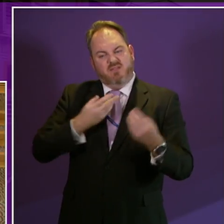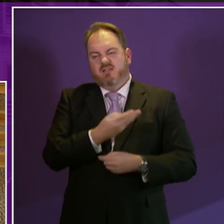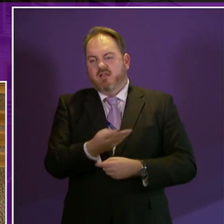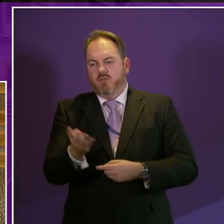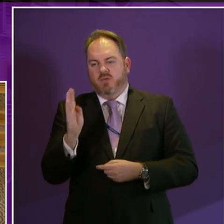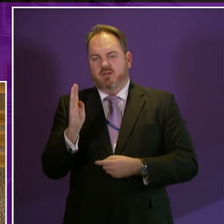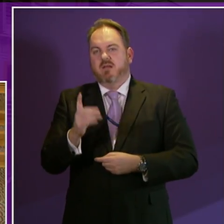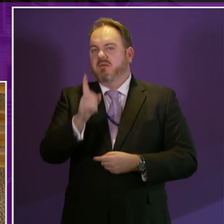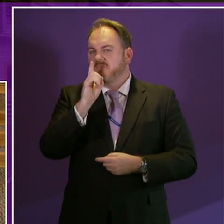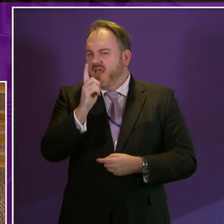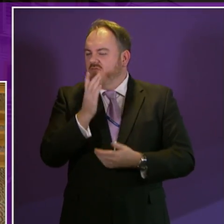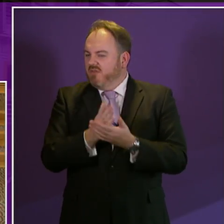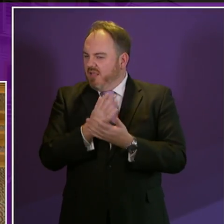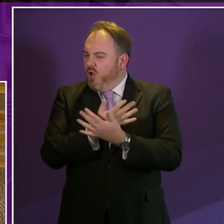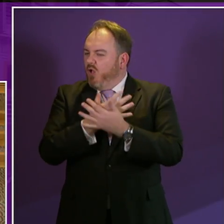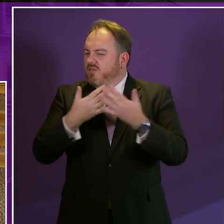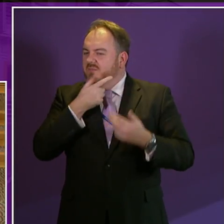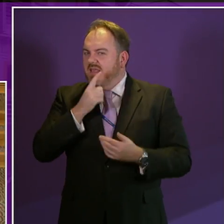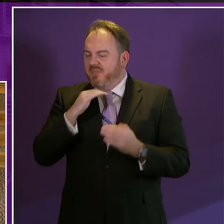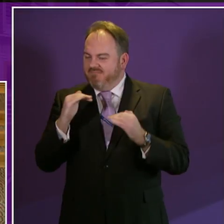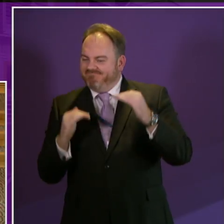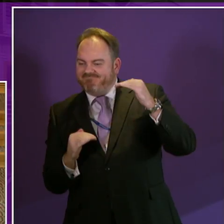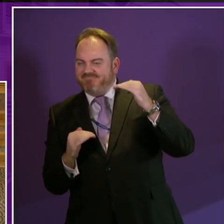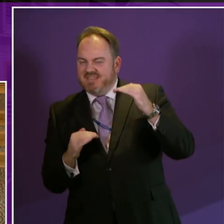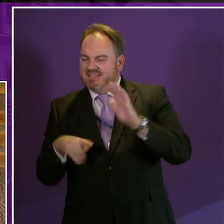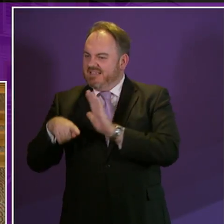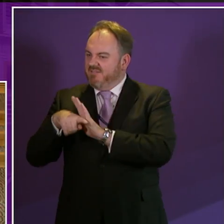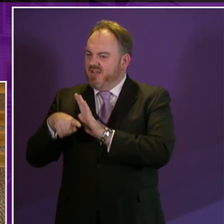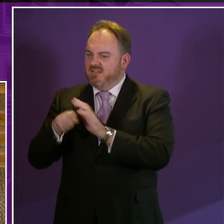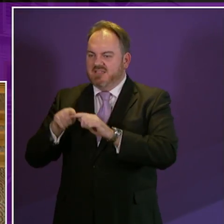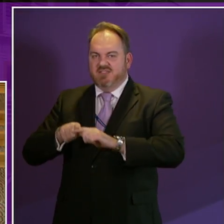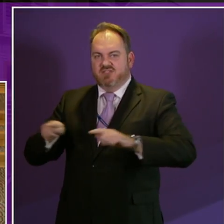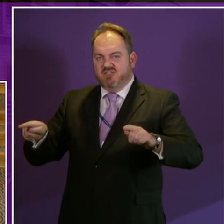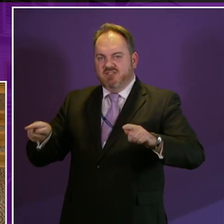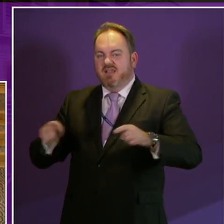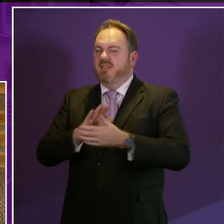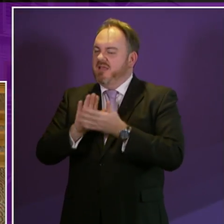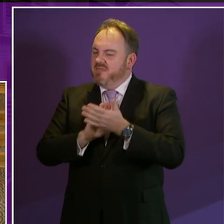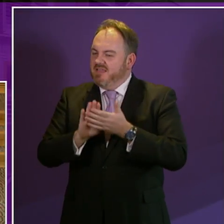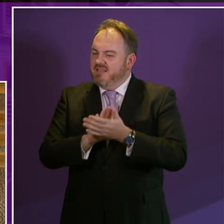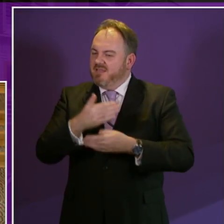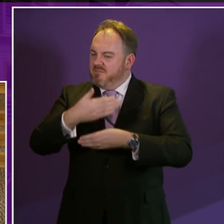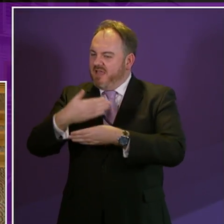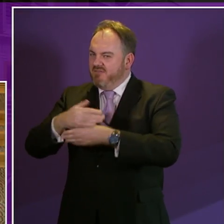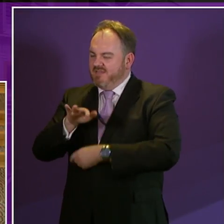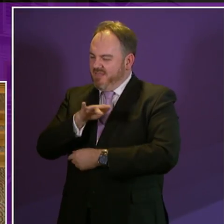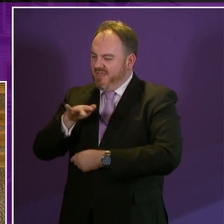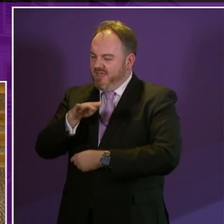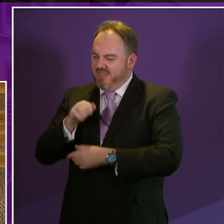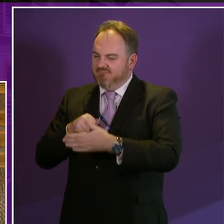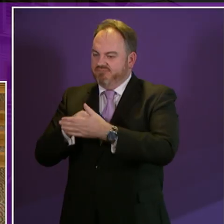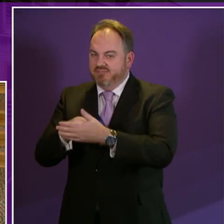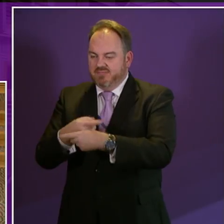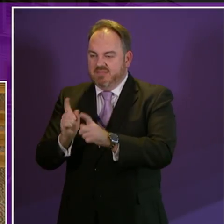everyone starts from the same place. For disabled people, we need to tackle the particular barriers that they face. These